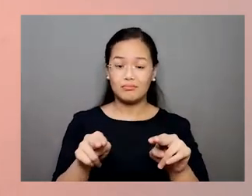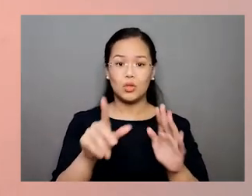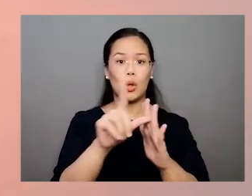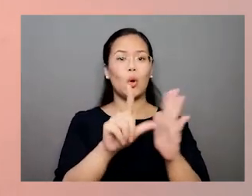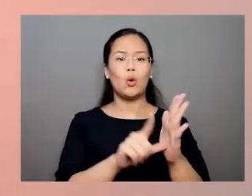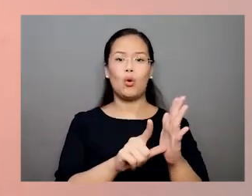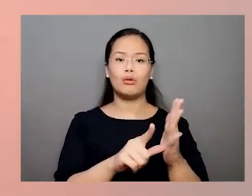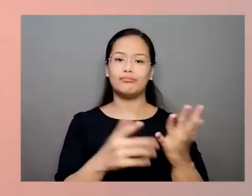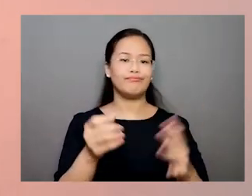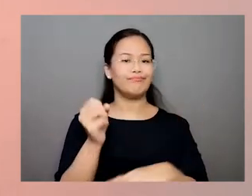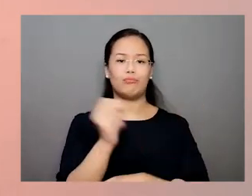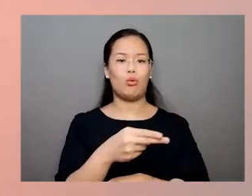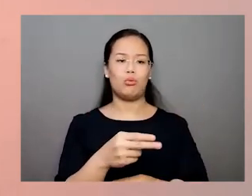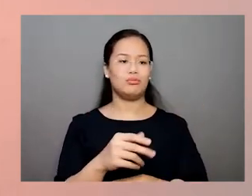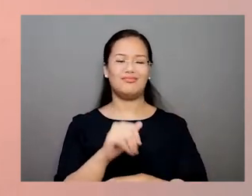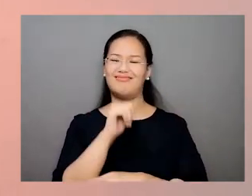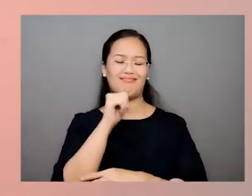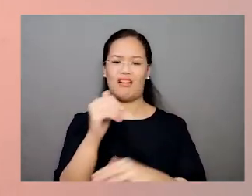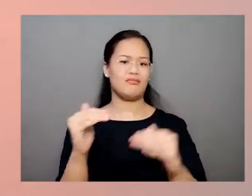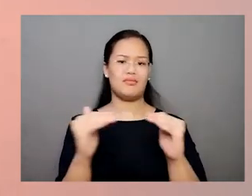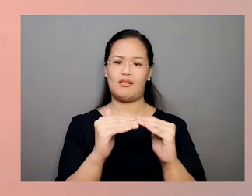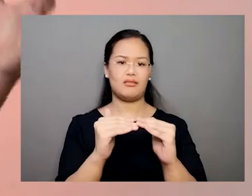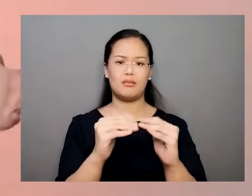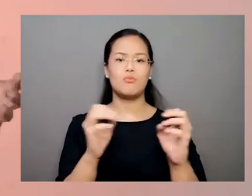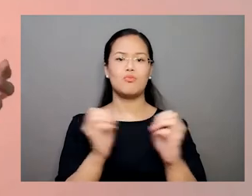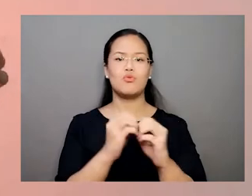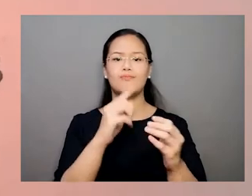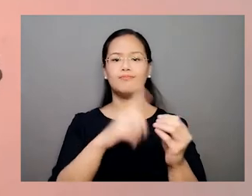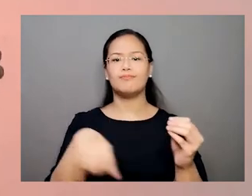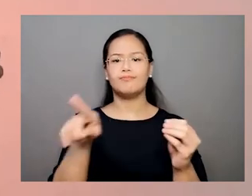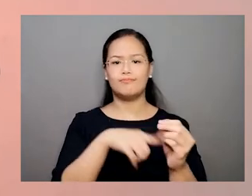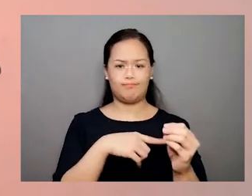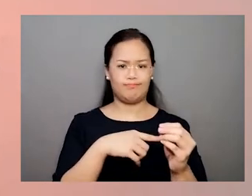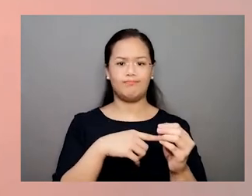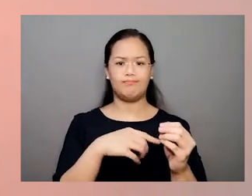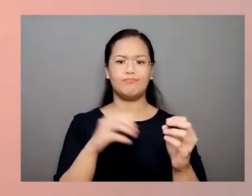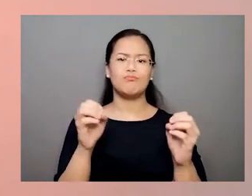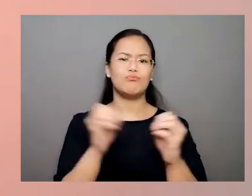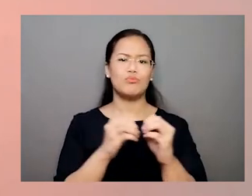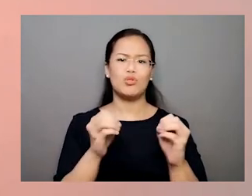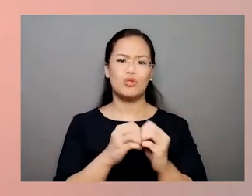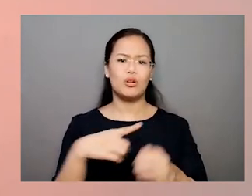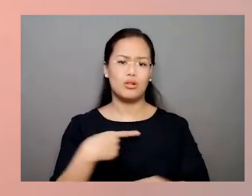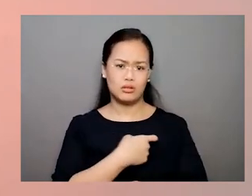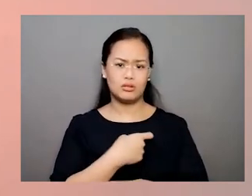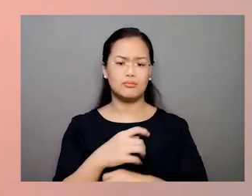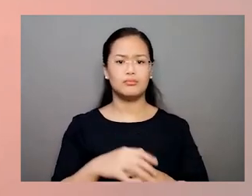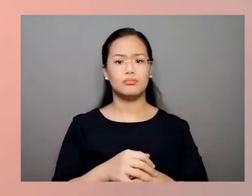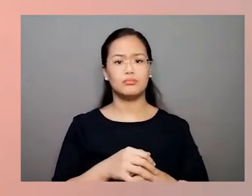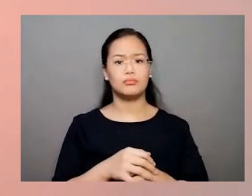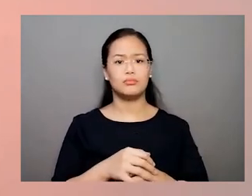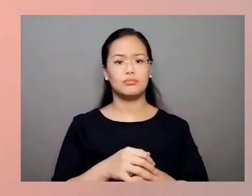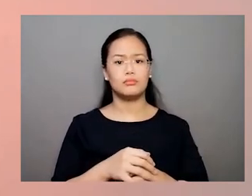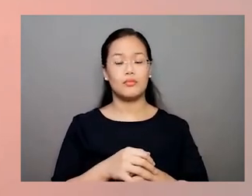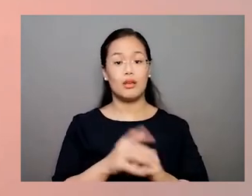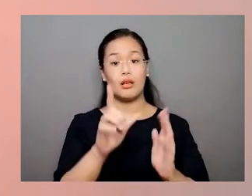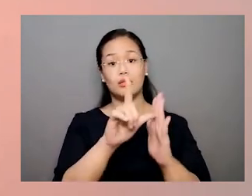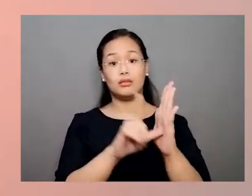cases, laws are outright unjust, discriminatory, or cruel.